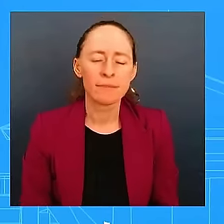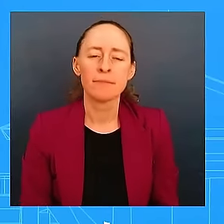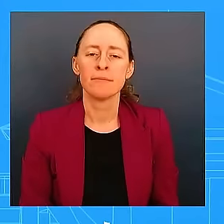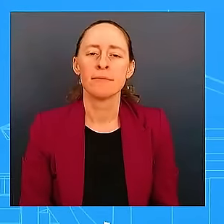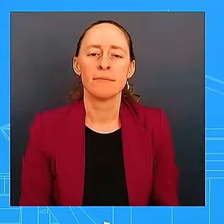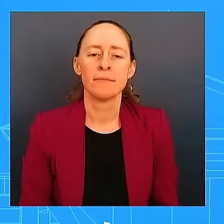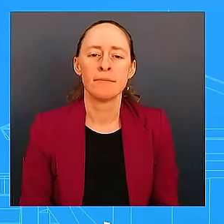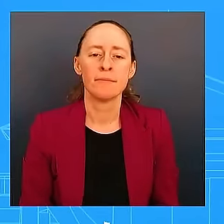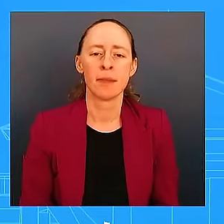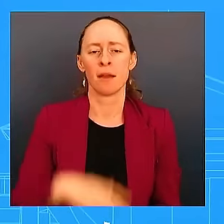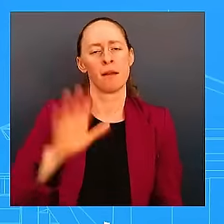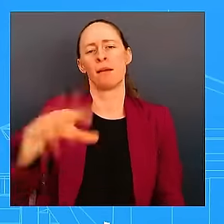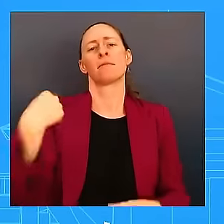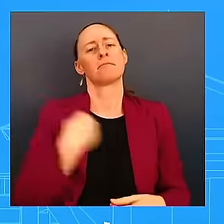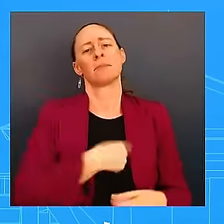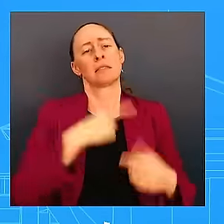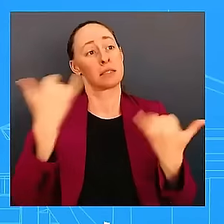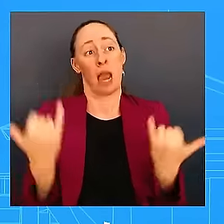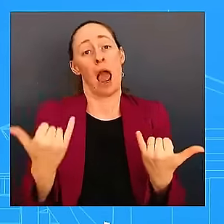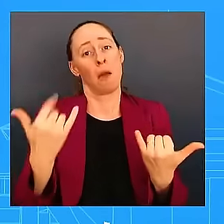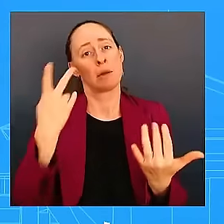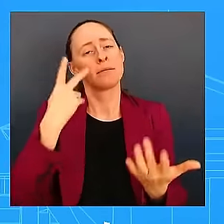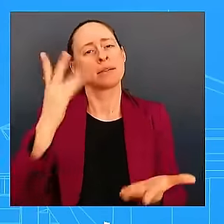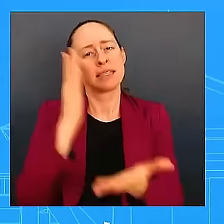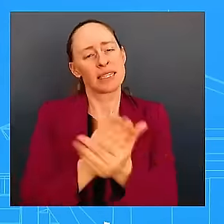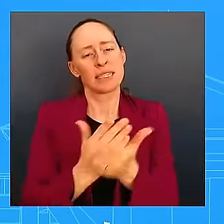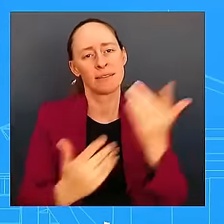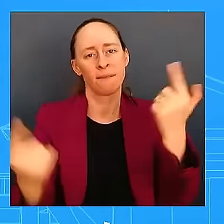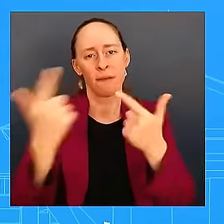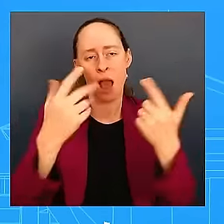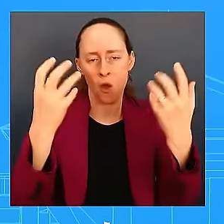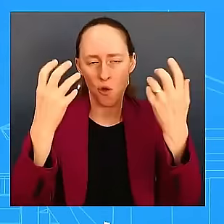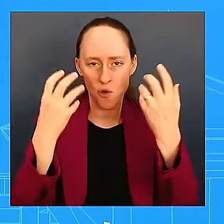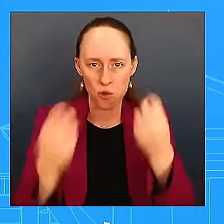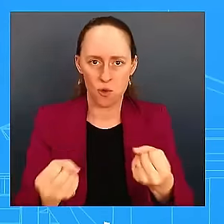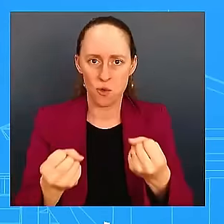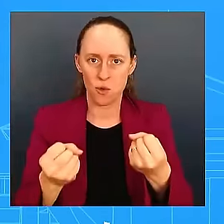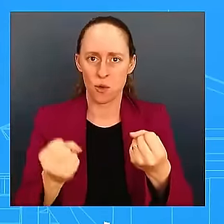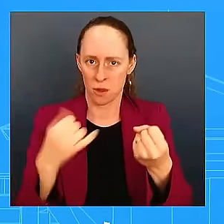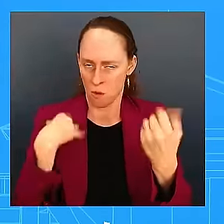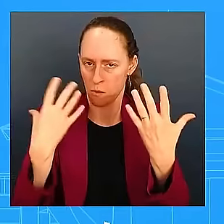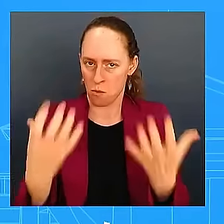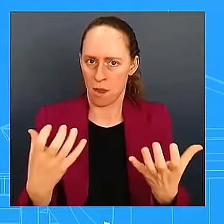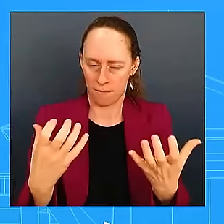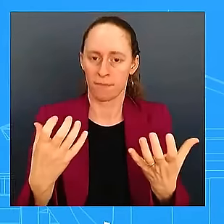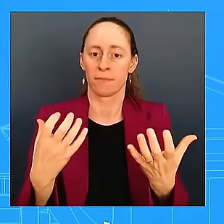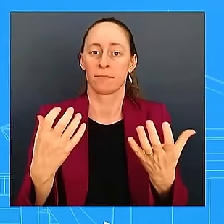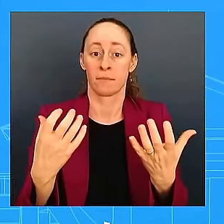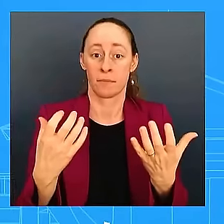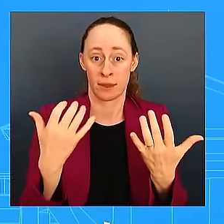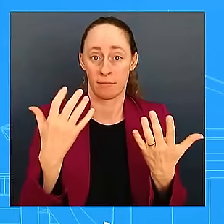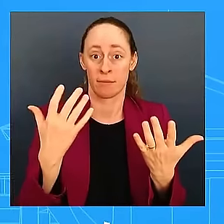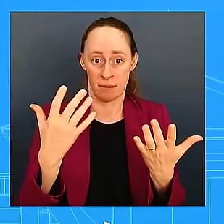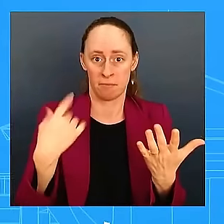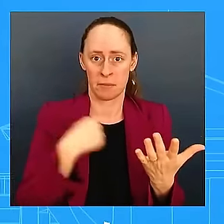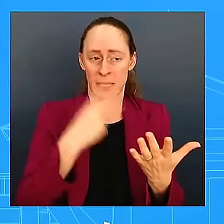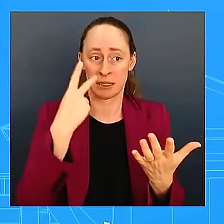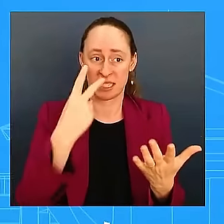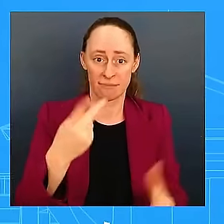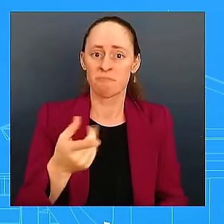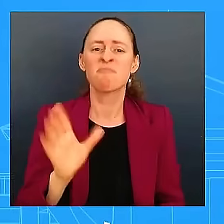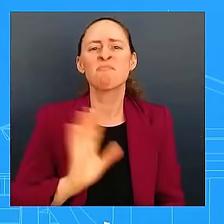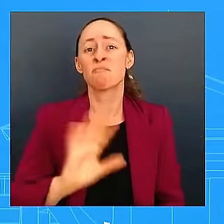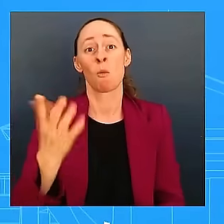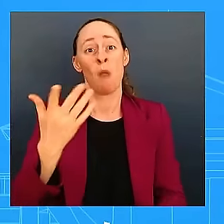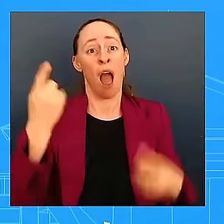what we're – it is not – what we're seeing right now, and this is in our statement, it is intolerable what's going on right now.